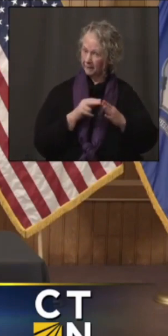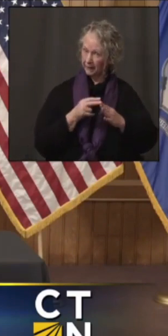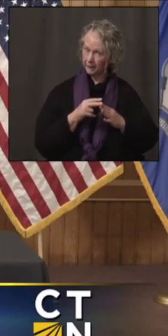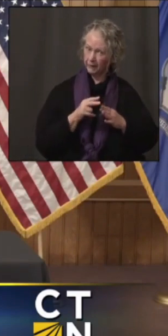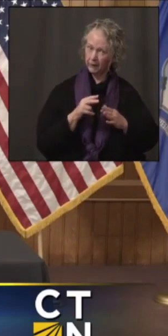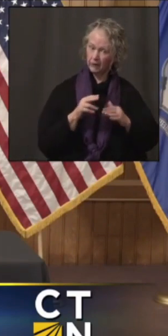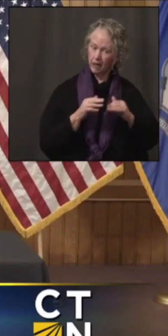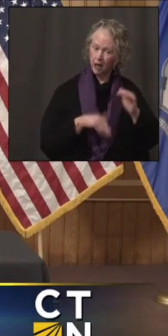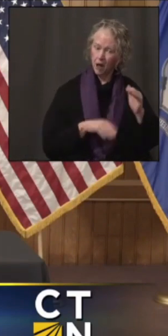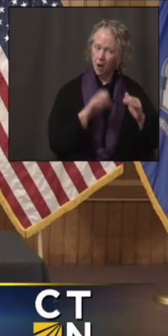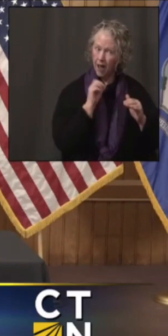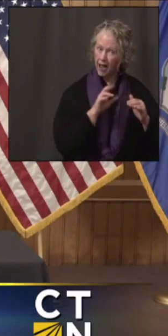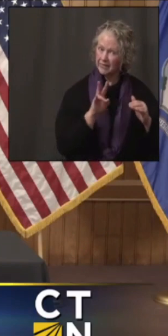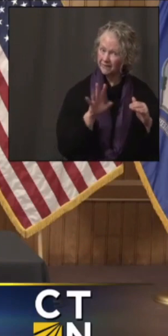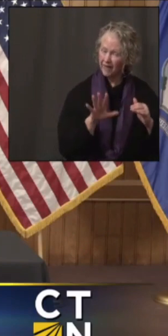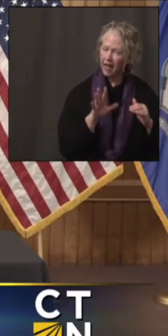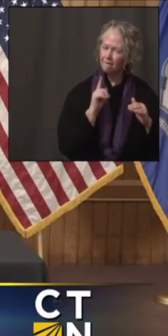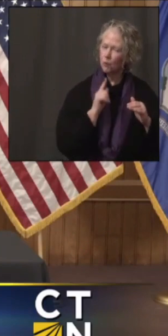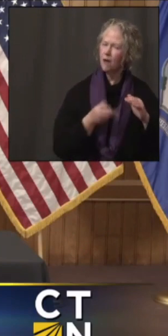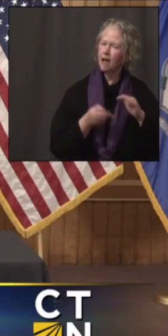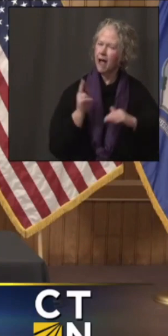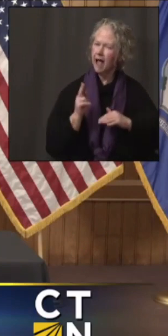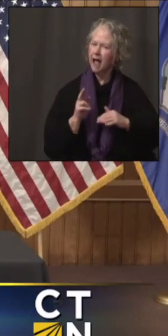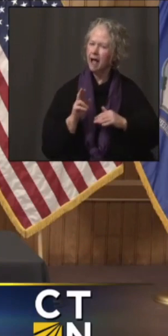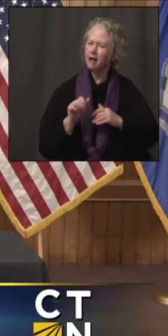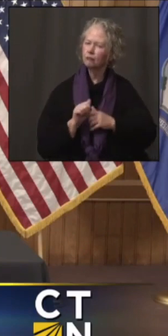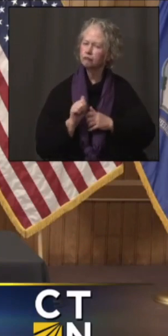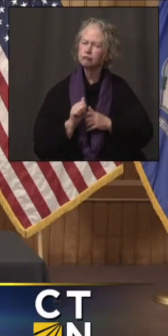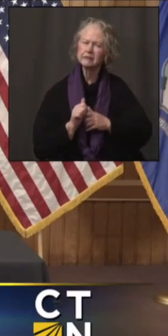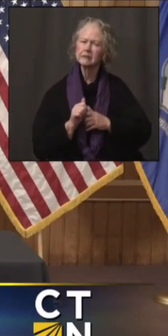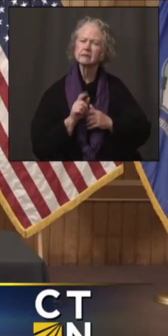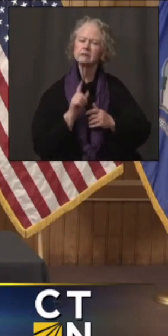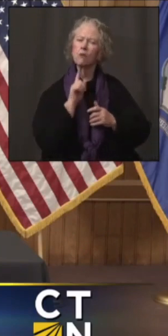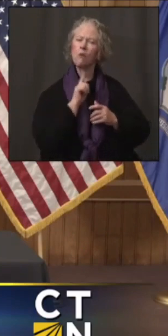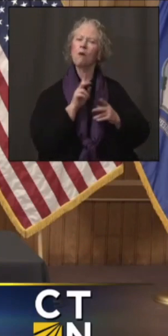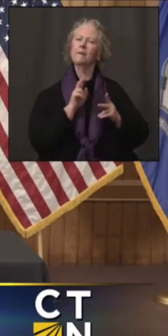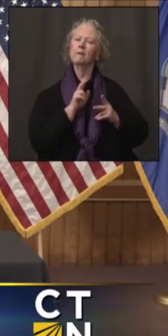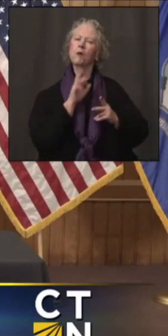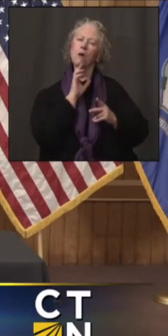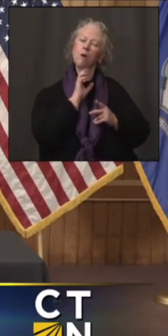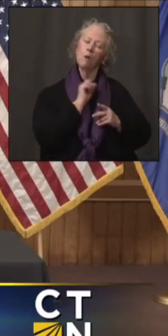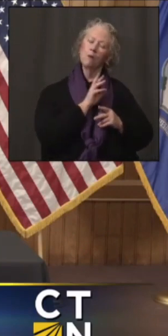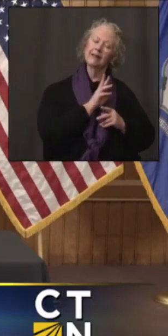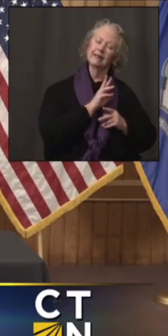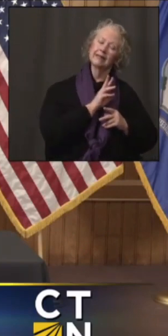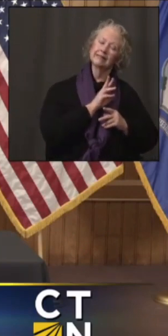with high risk conditions or is it just people 65 to 74 with high risk conditions?